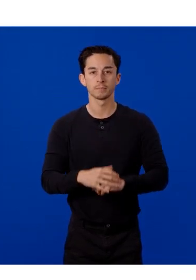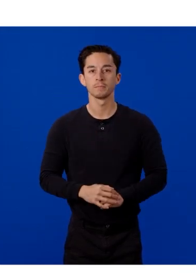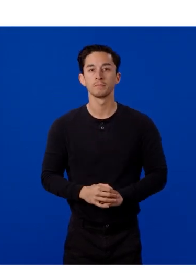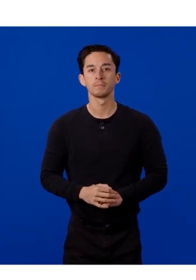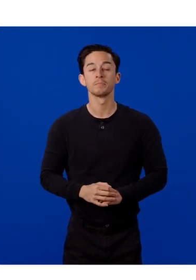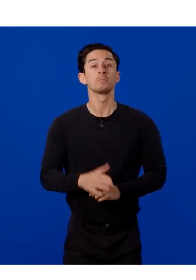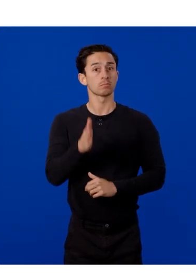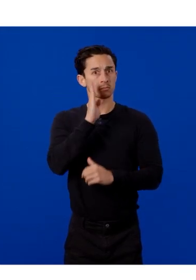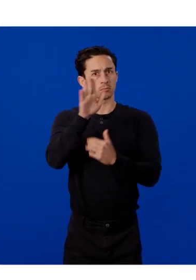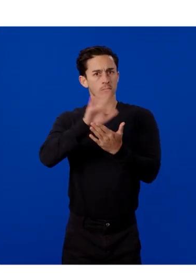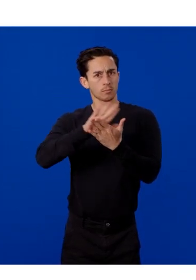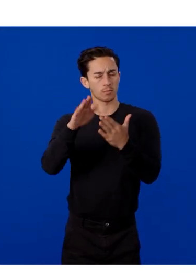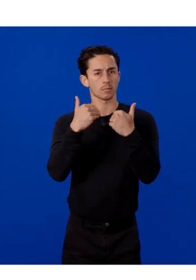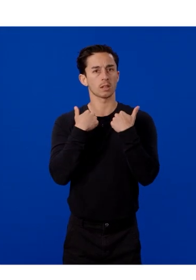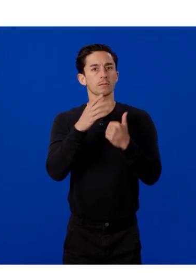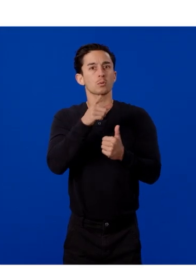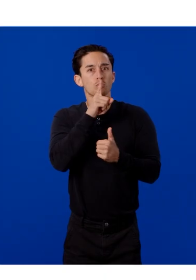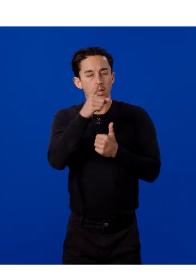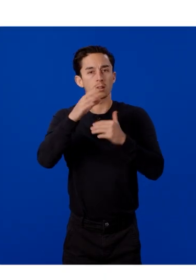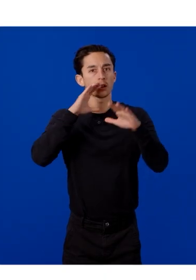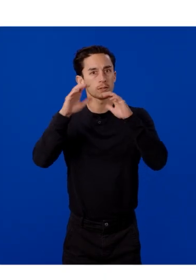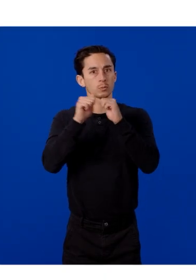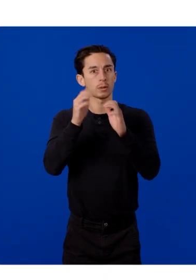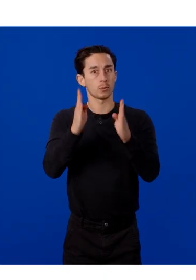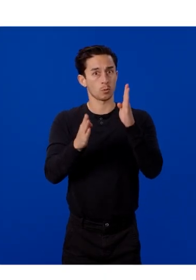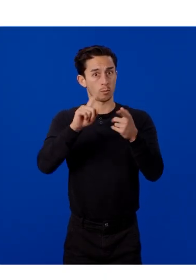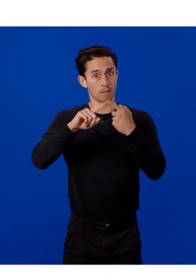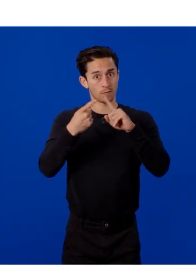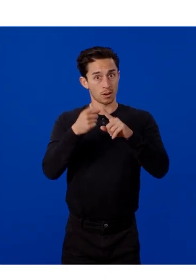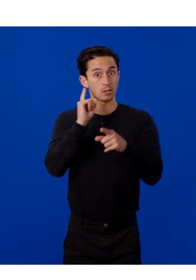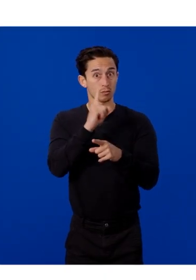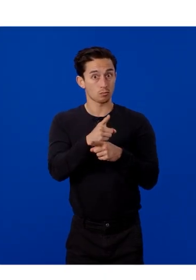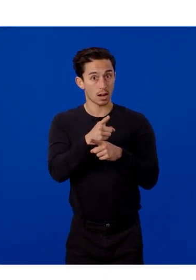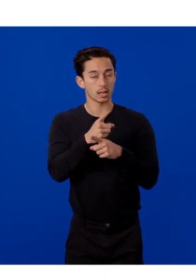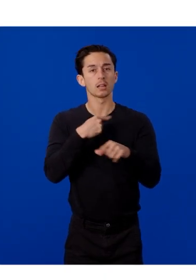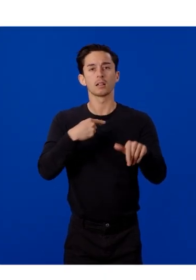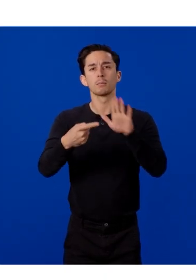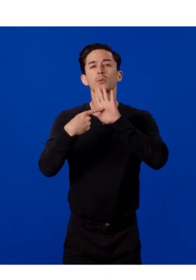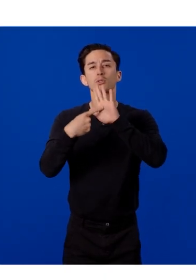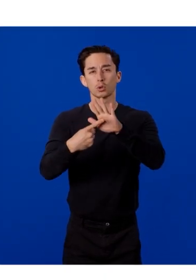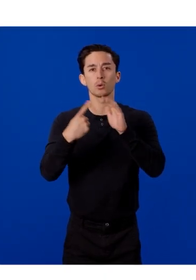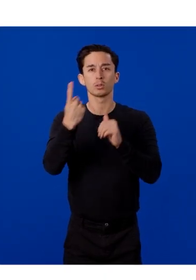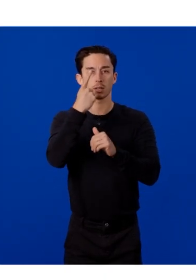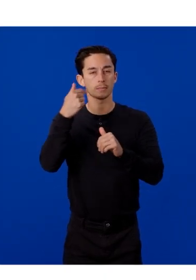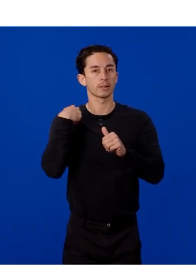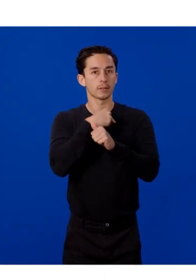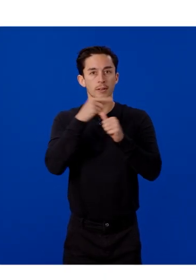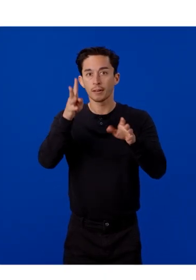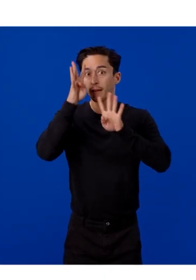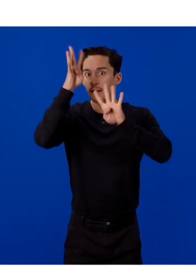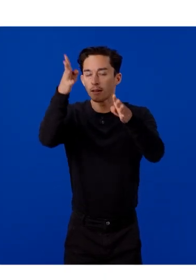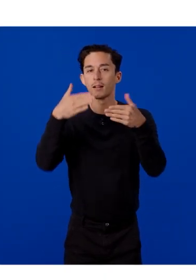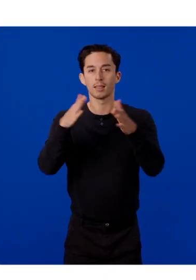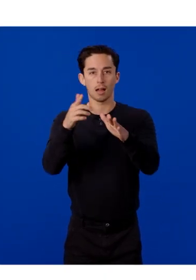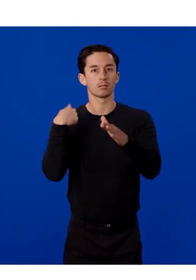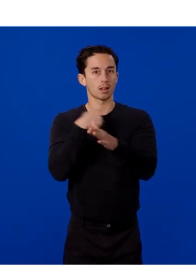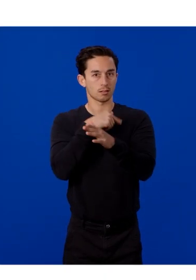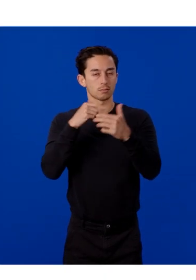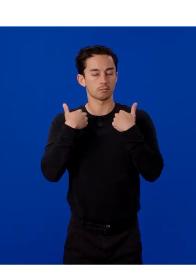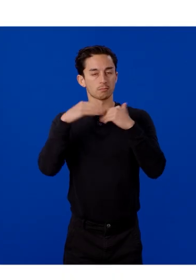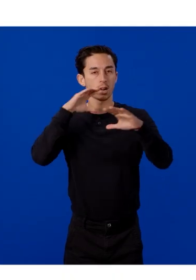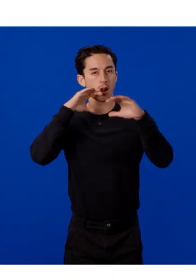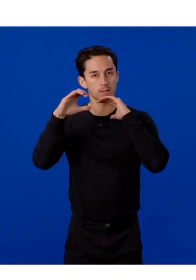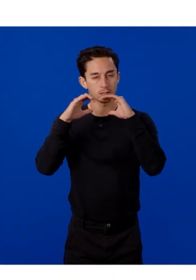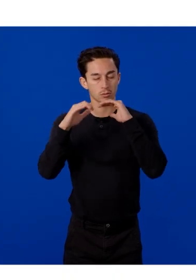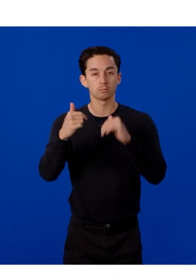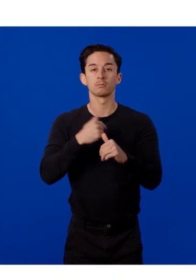Wouldn't it be nice to have a real conversation with our robot friend? Let me show you something we came up with that allows us to do just that. I'm